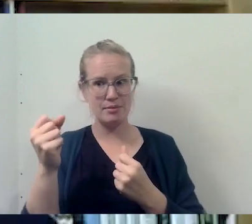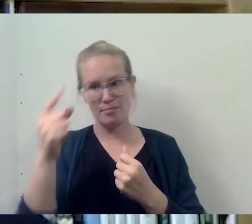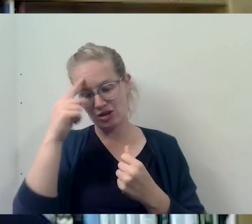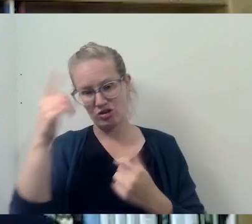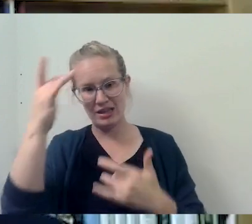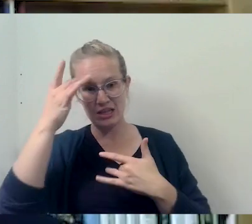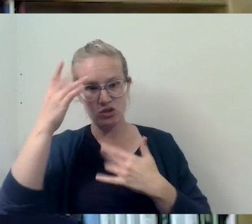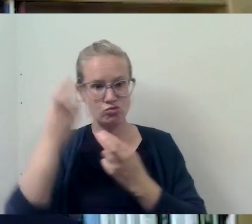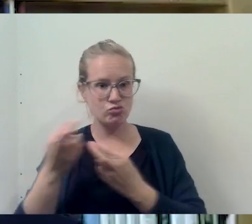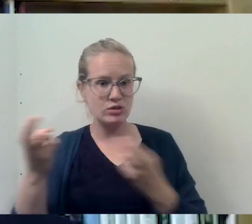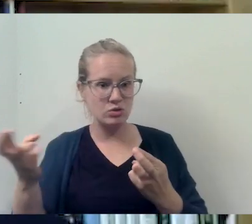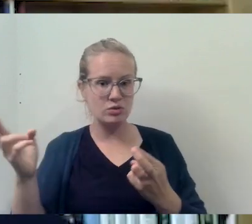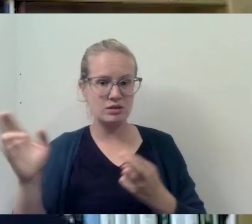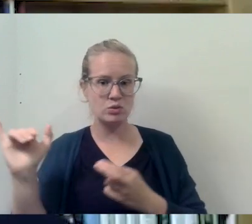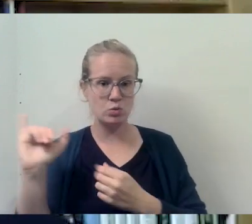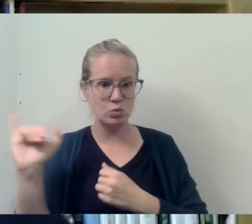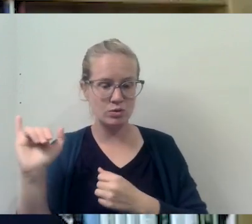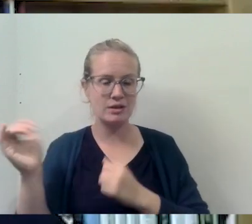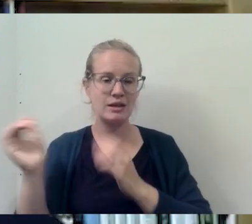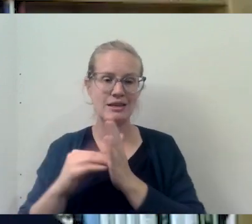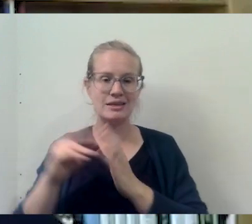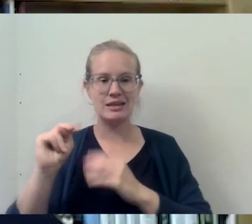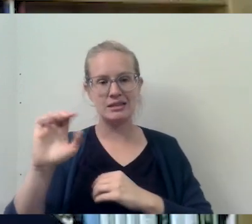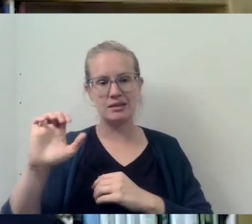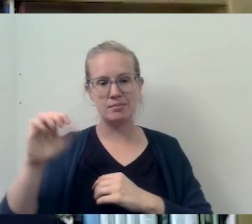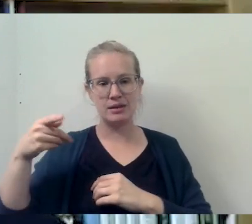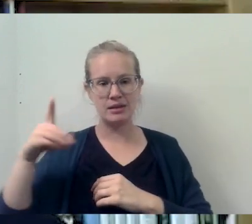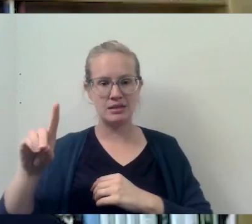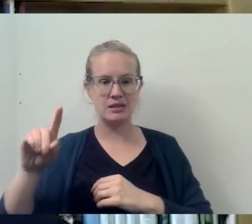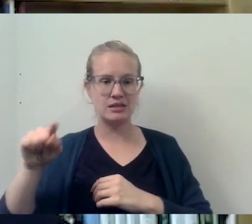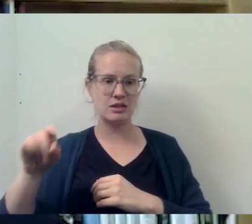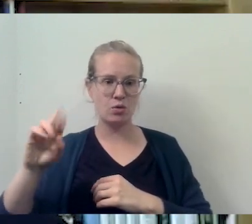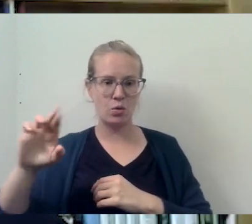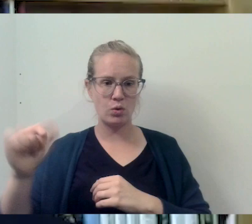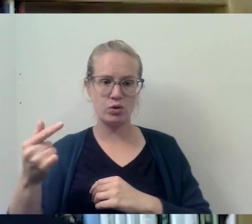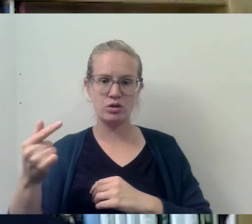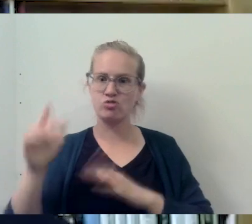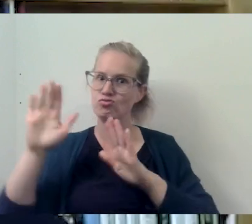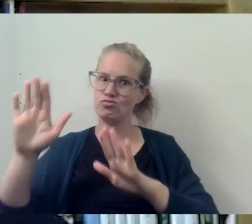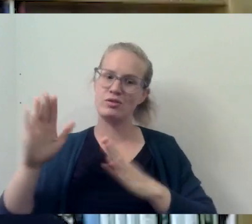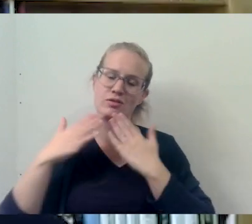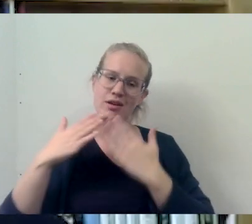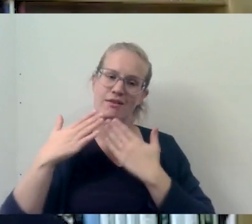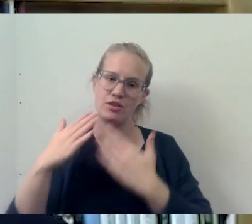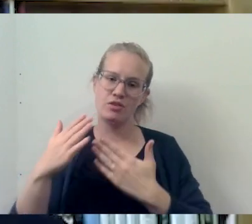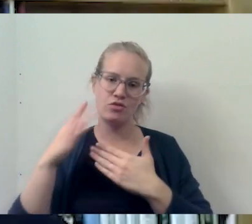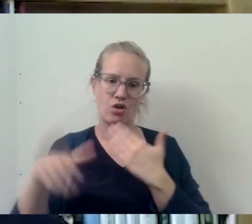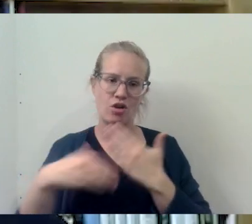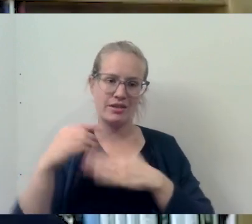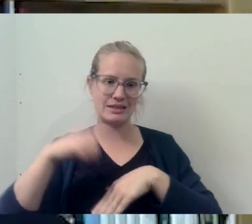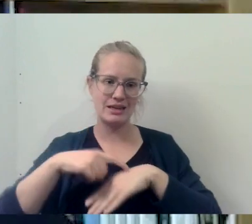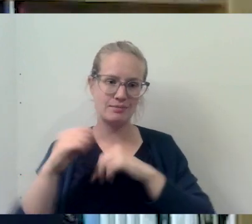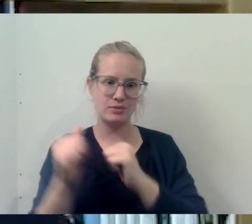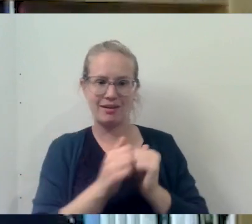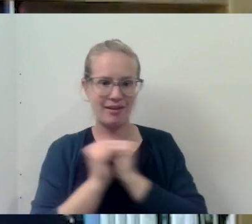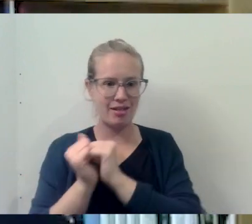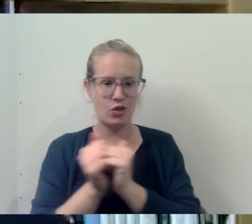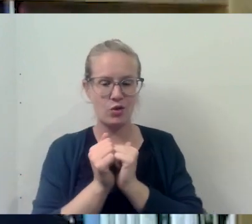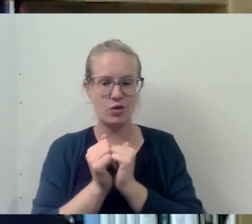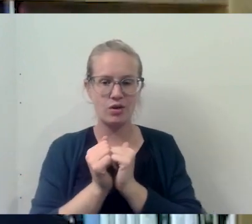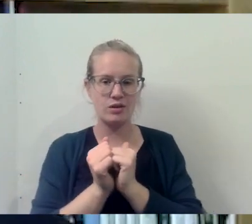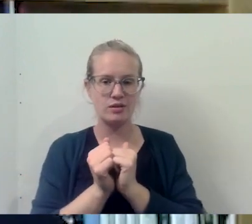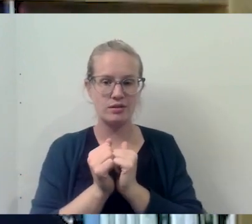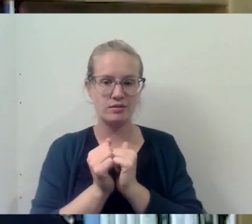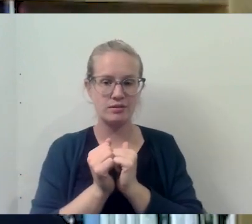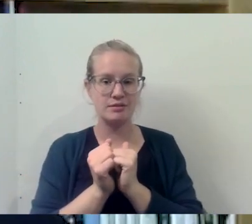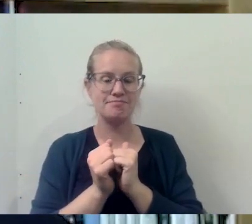resources, uh, uh, again, ncpd.org. Very grateful for all of our time together and, uh,